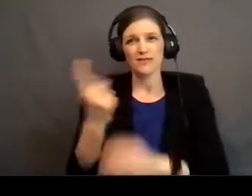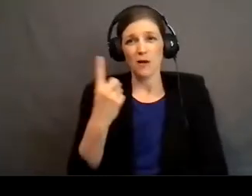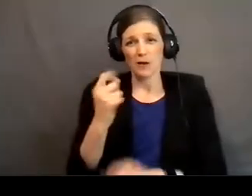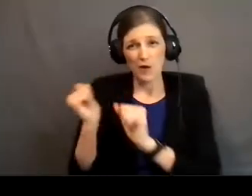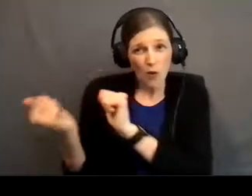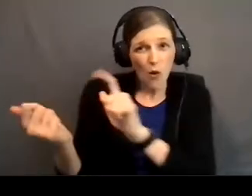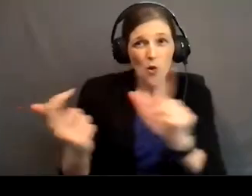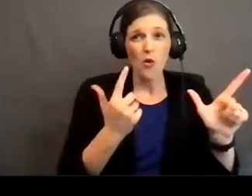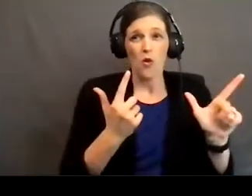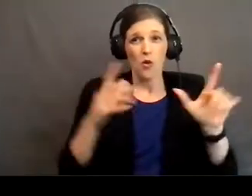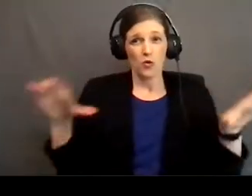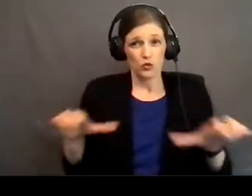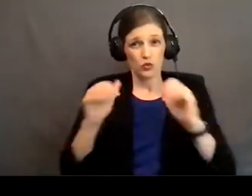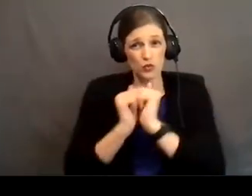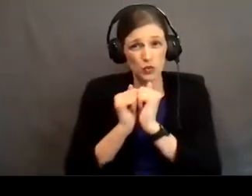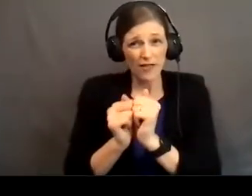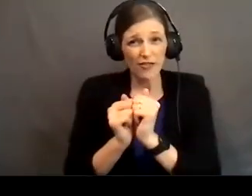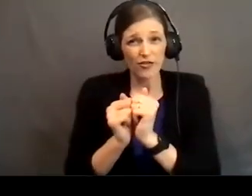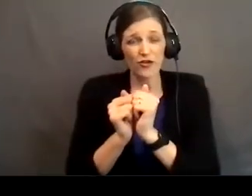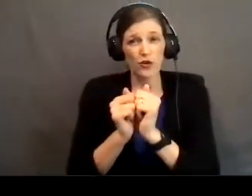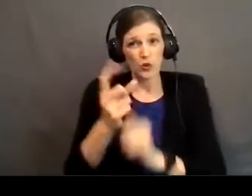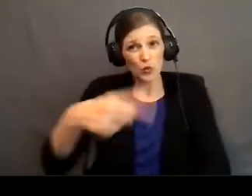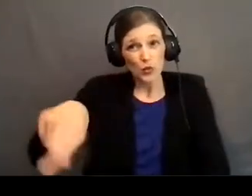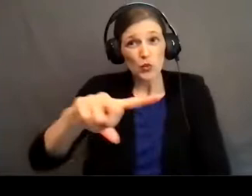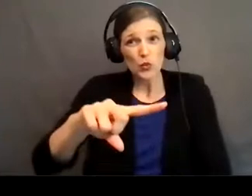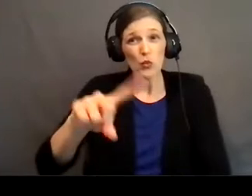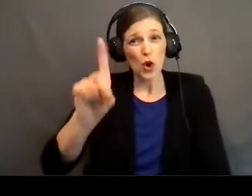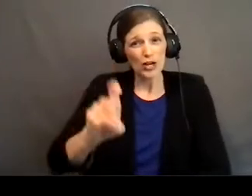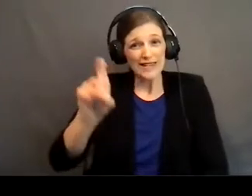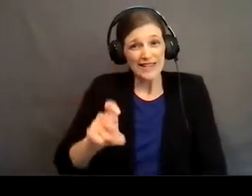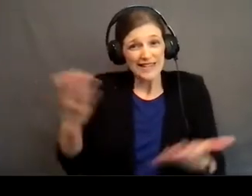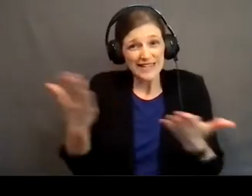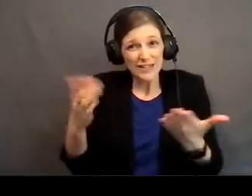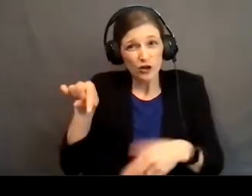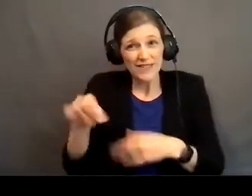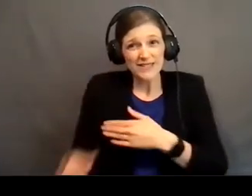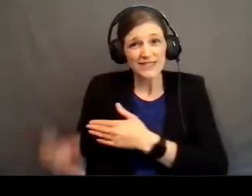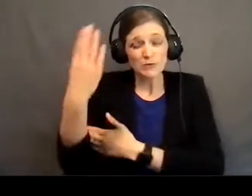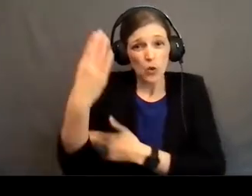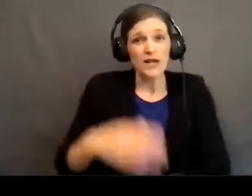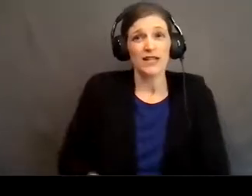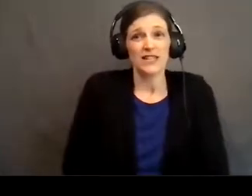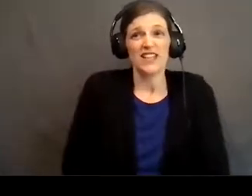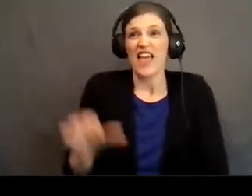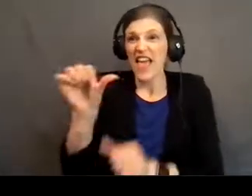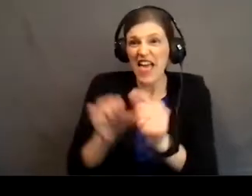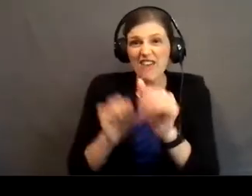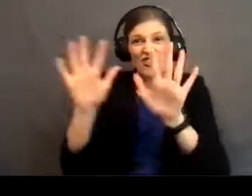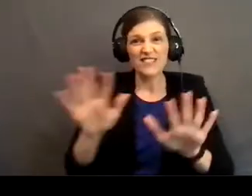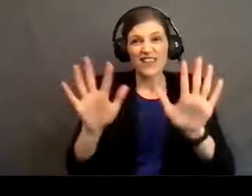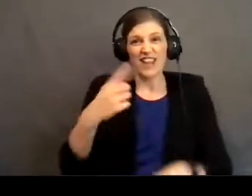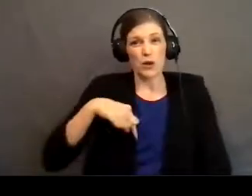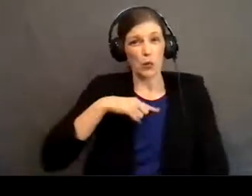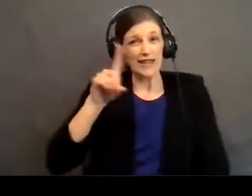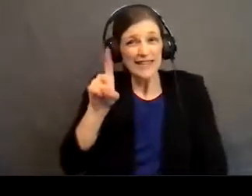together. You are needed here this morning. And every Sunday, we need you here.